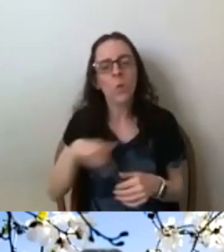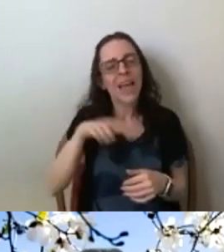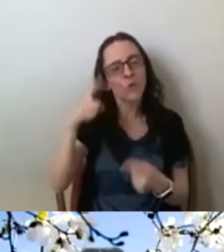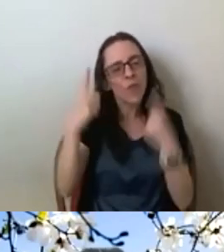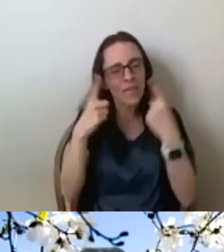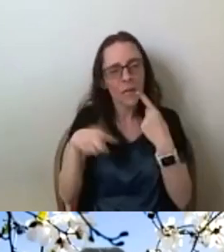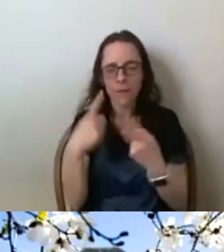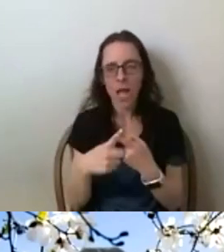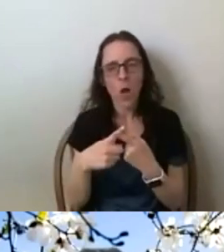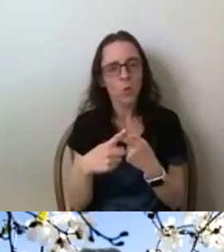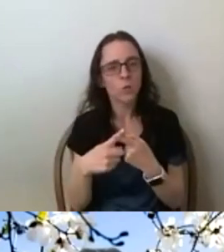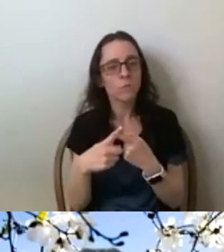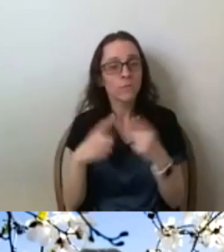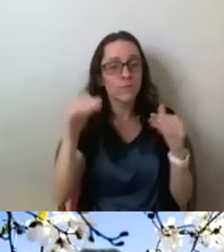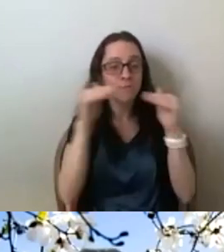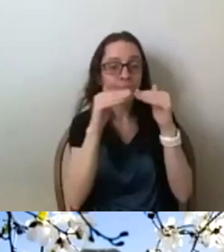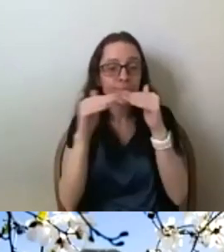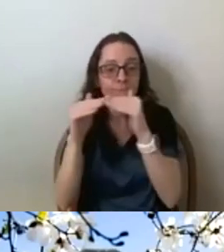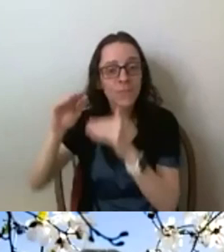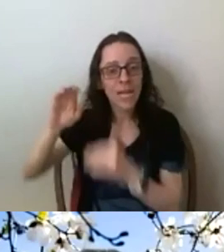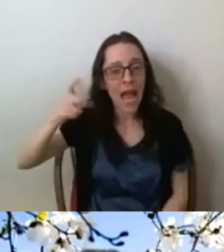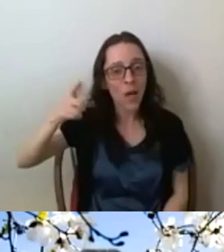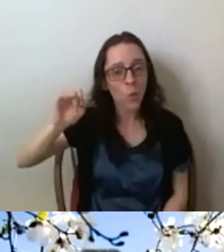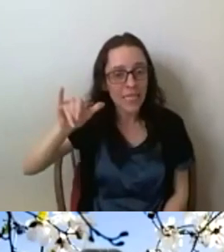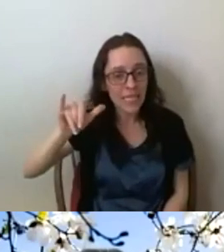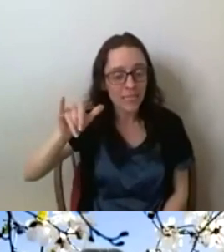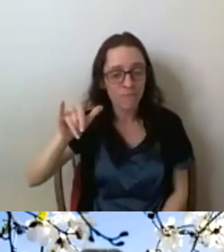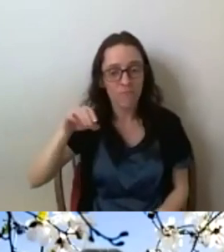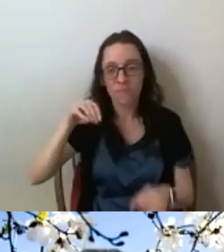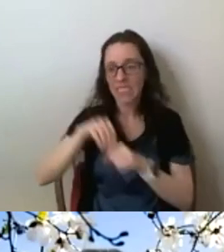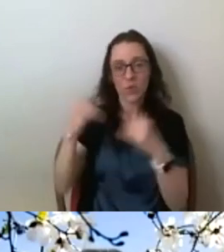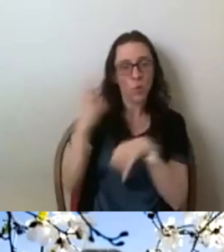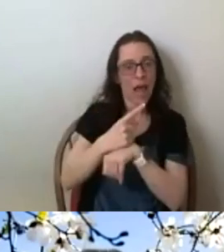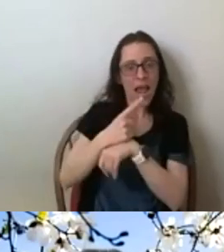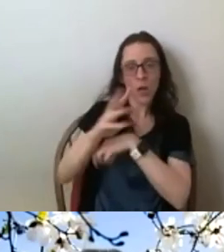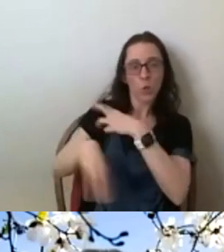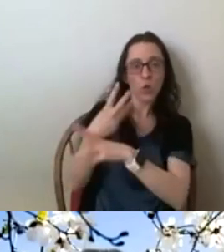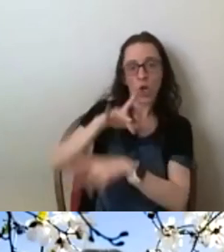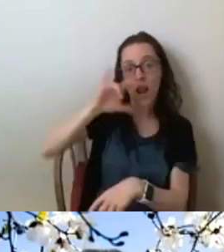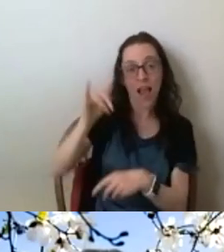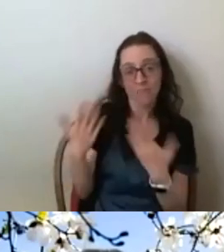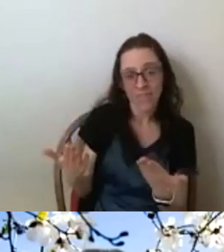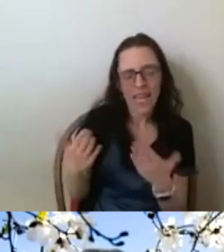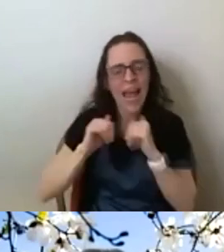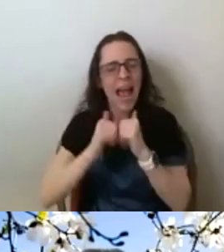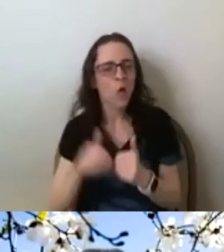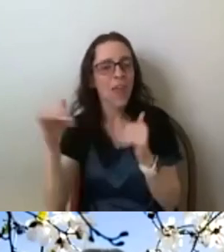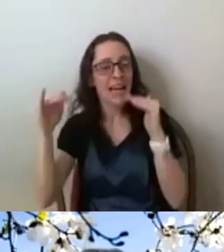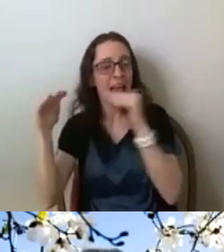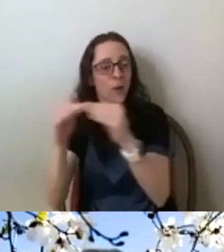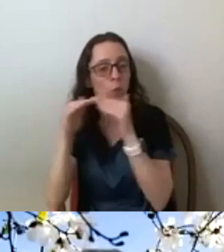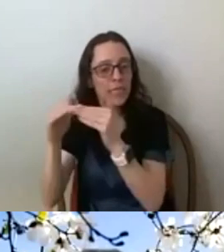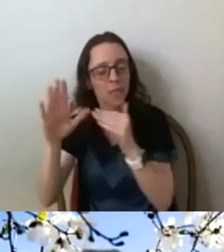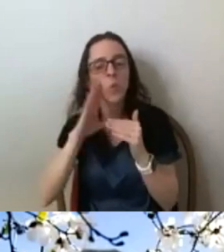equity in, um, today's world, and, um, at the same time, how those issues of equity intersect with questions of